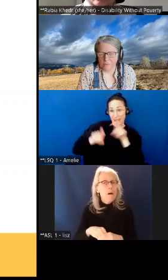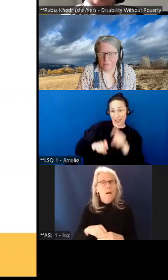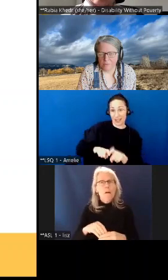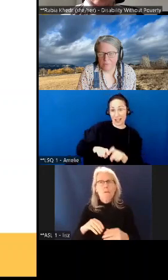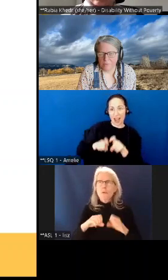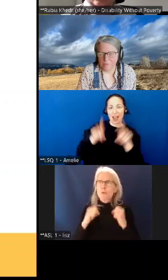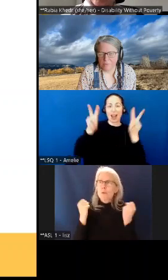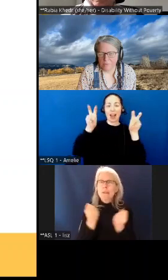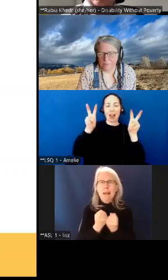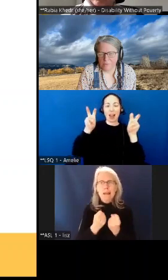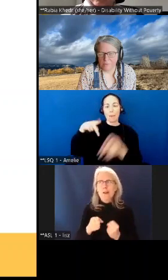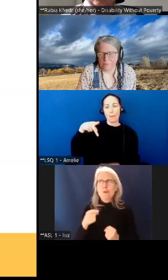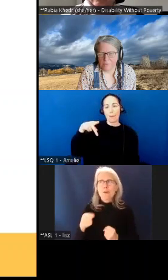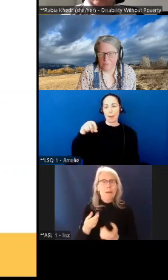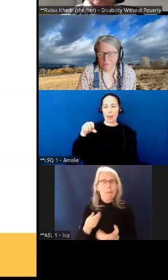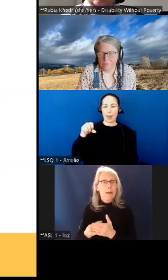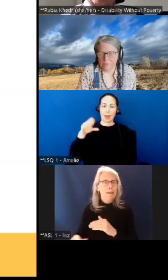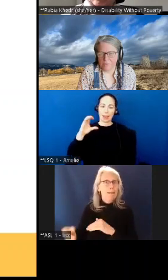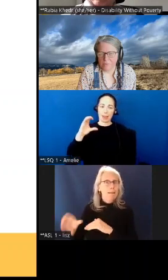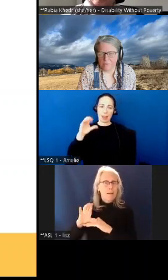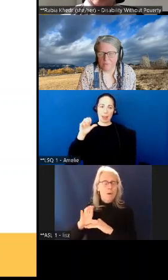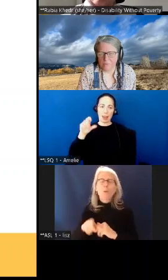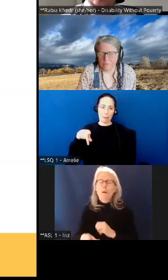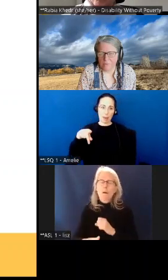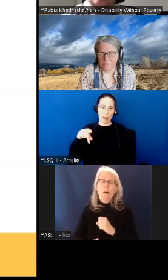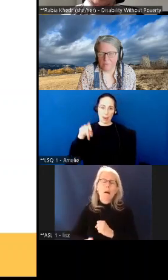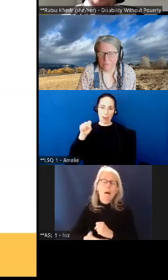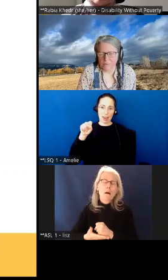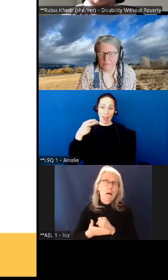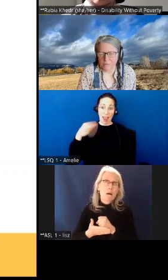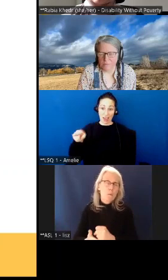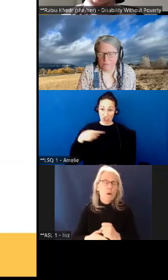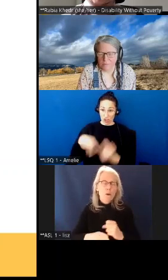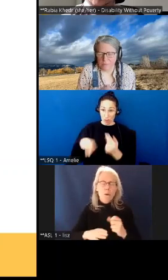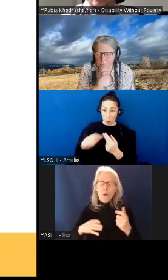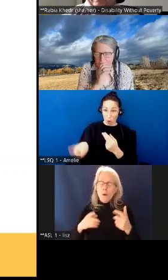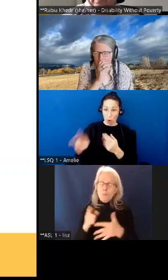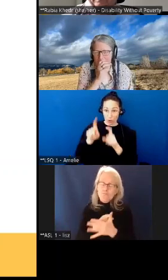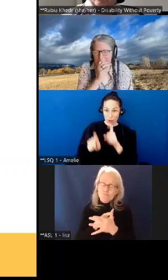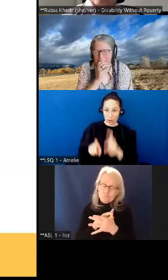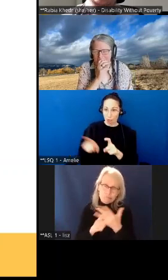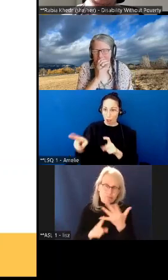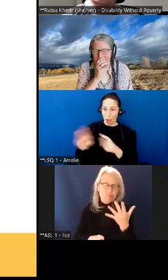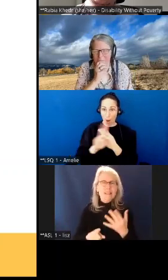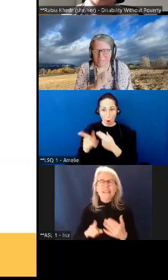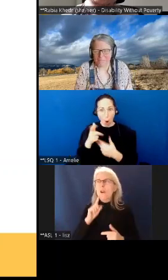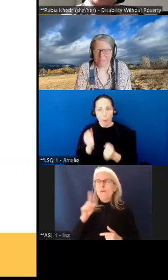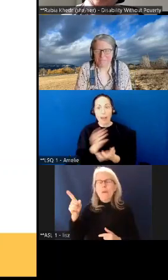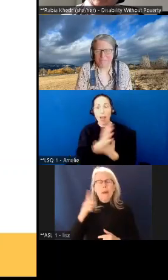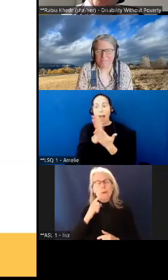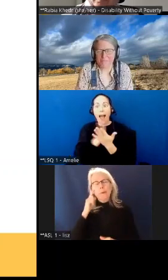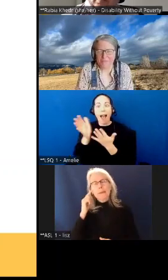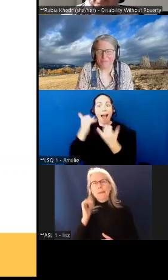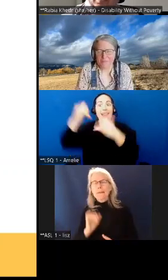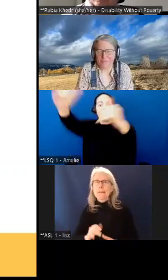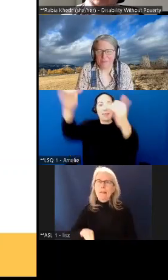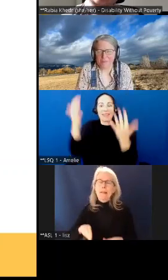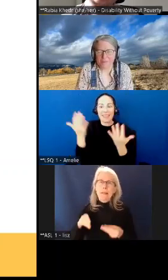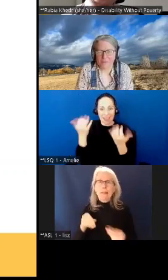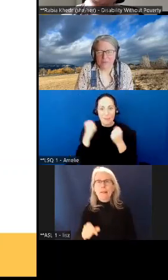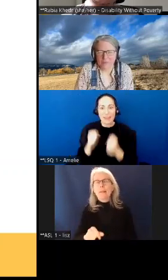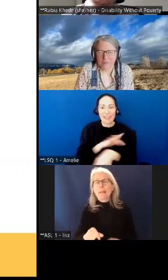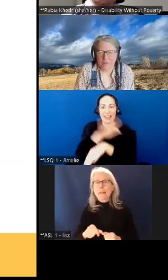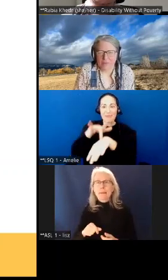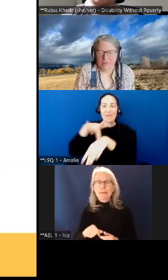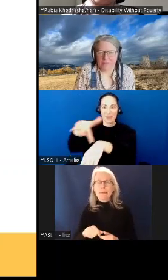endless possibilities so this benefit is not a cost it's not an expense on a budget line